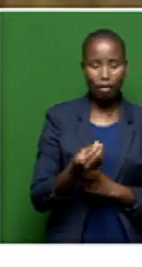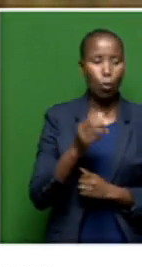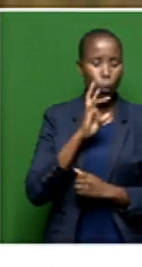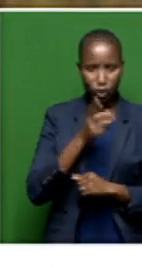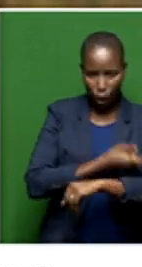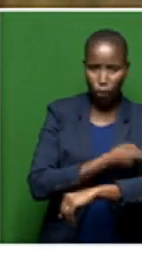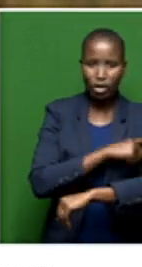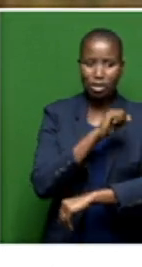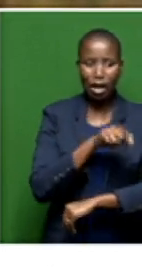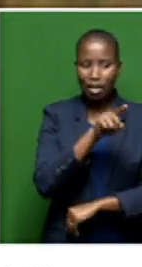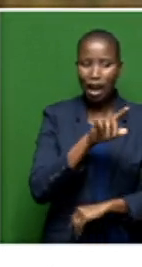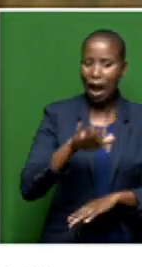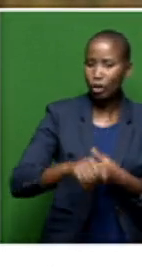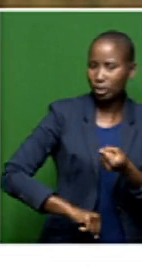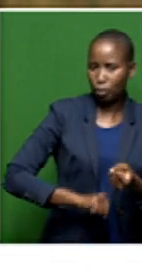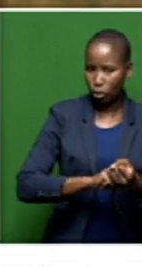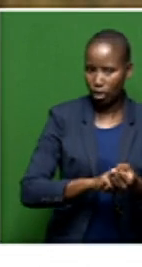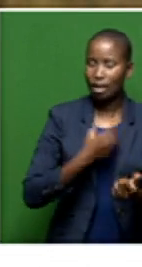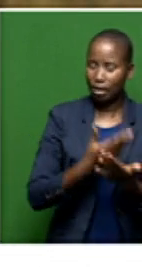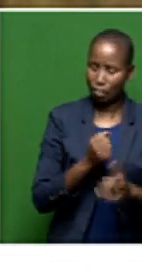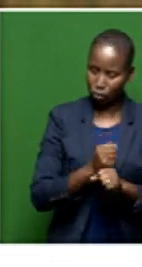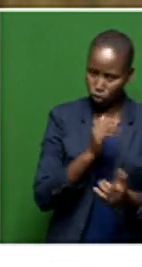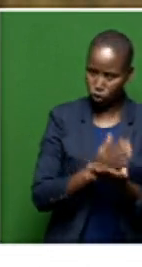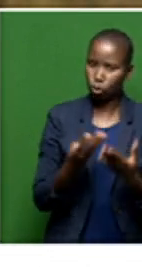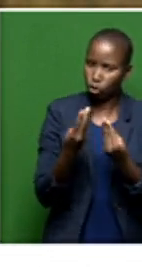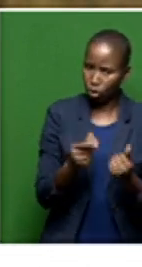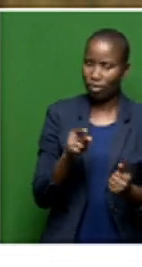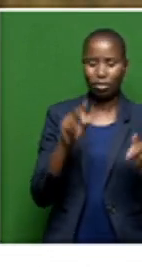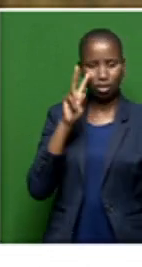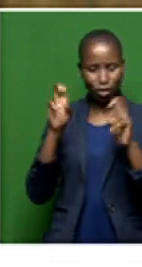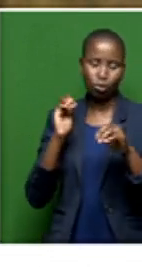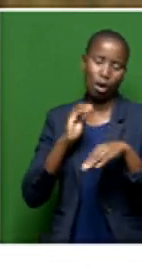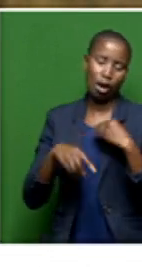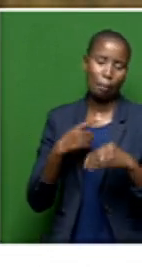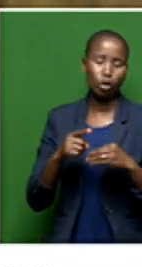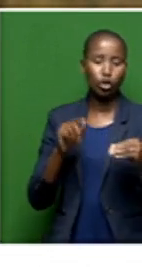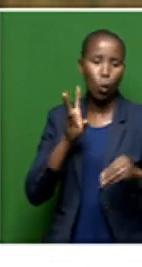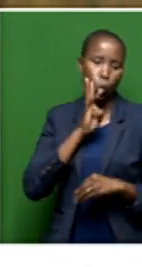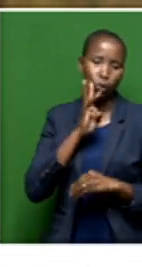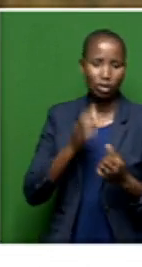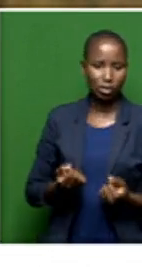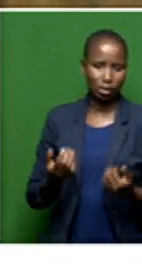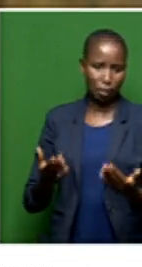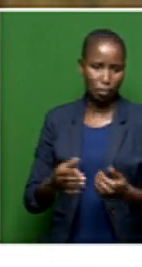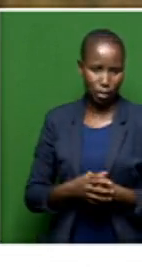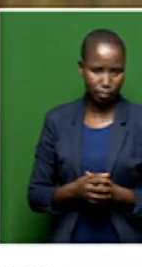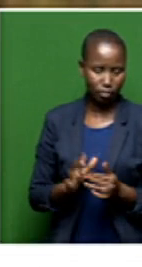government support district municipalities to address the issue of water supply across the province, talking